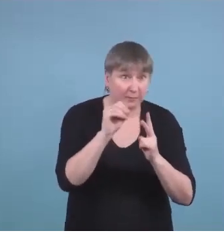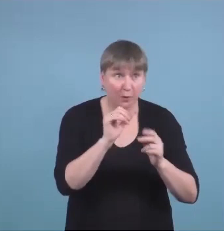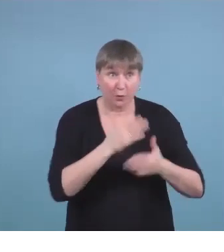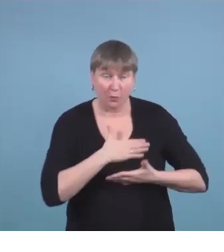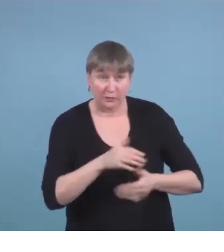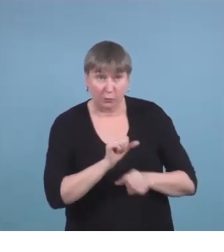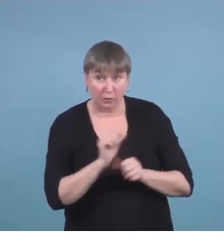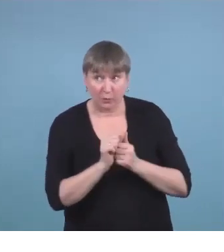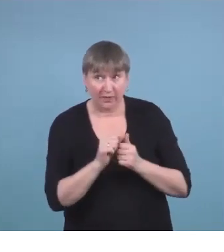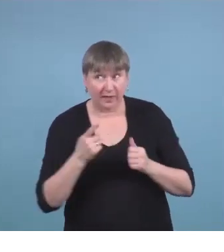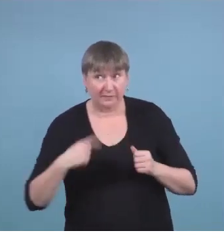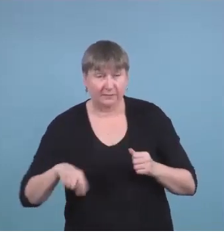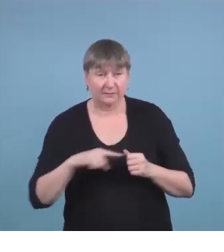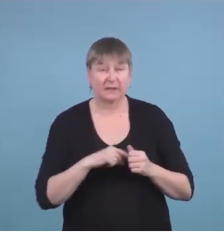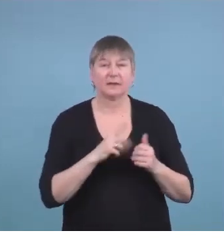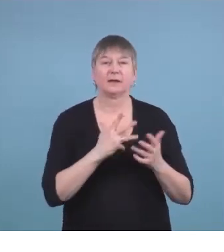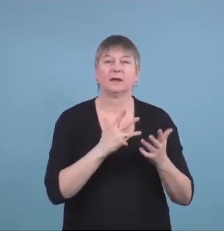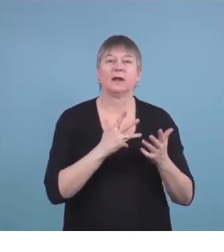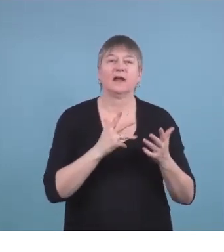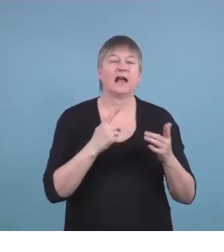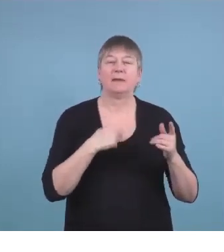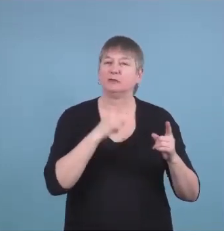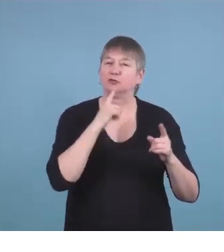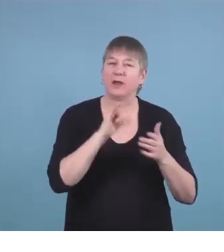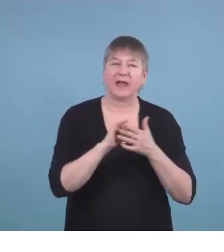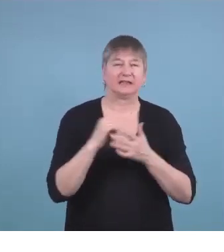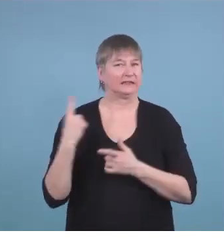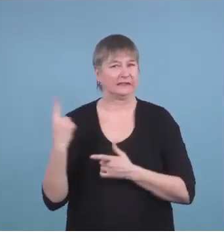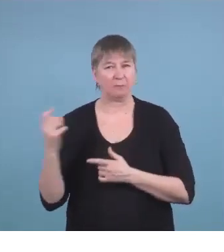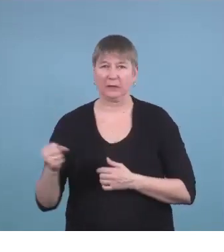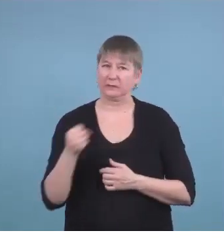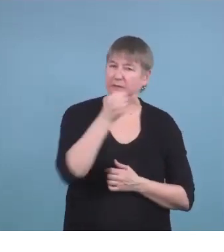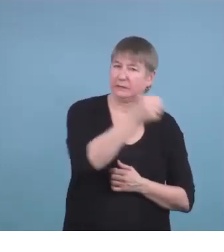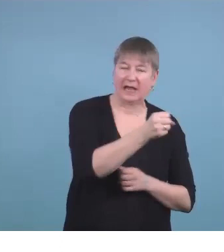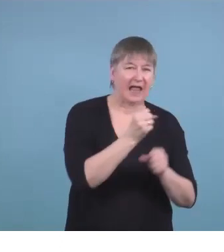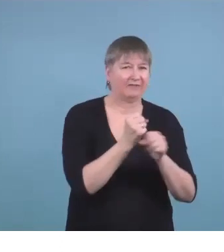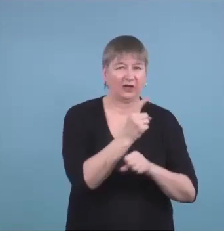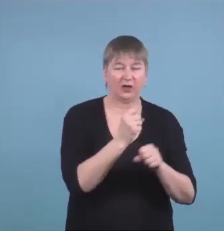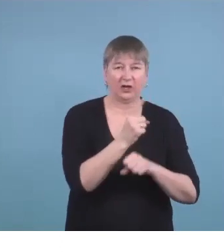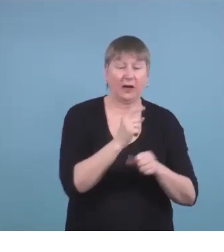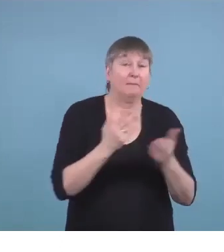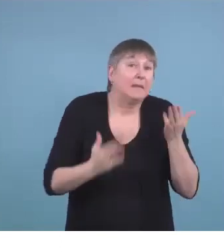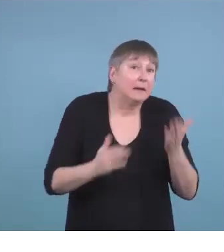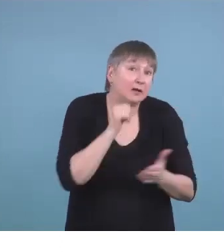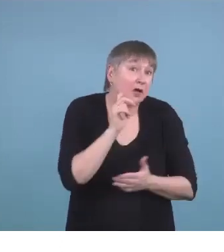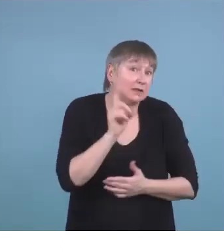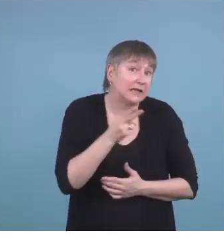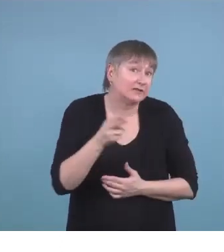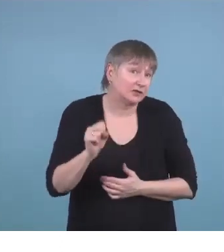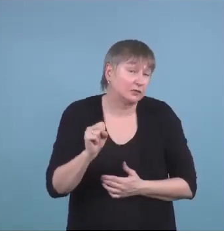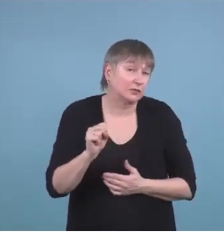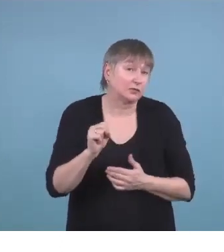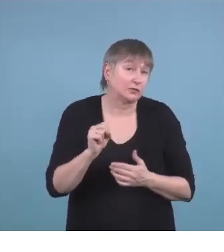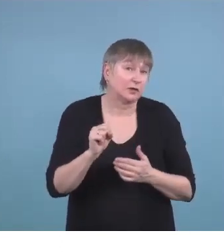and make sure that we place someone from the school there every year even if it's not a DHH student so that we